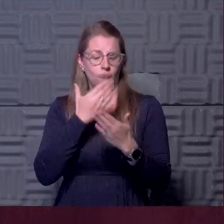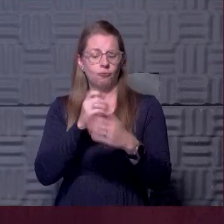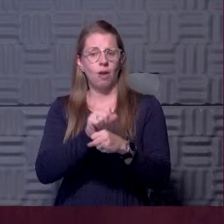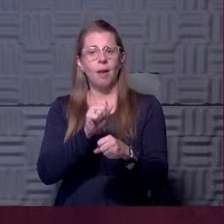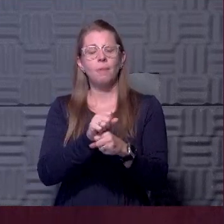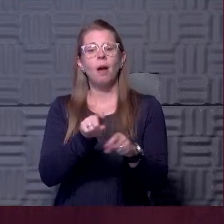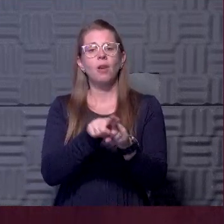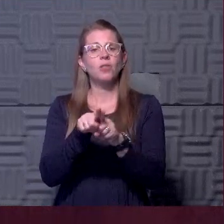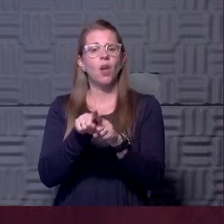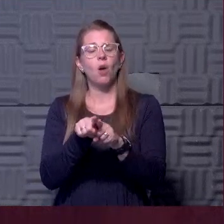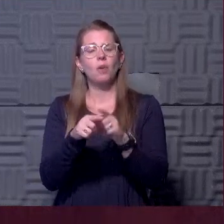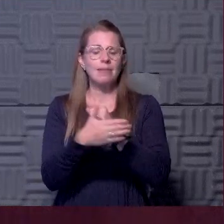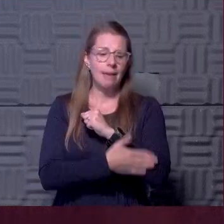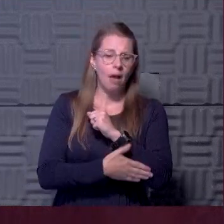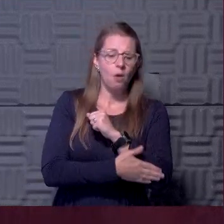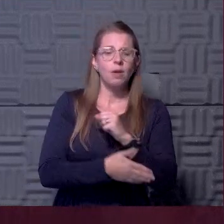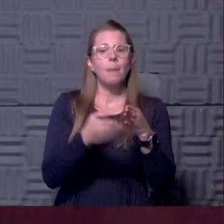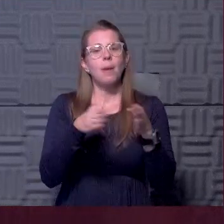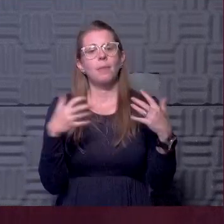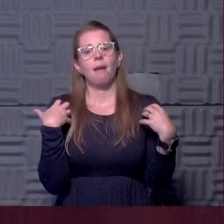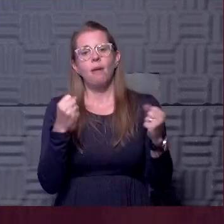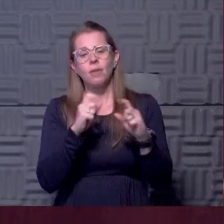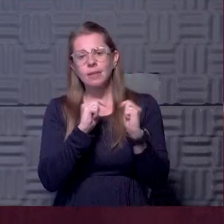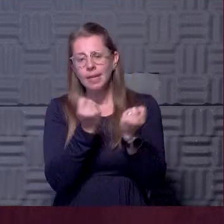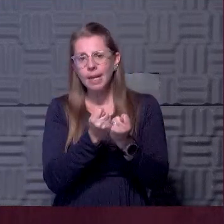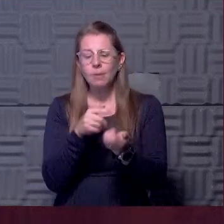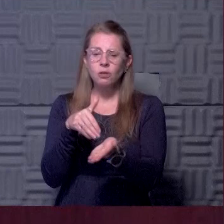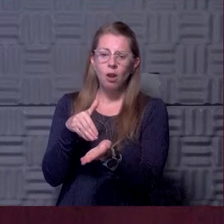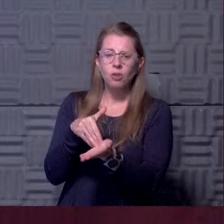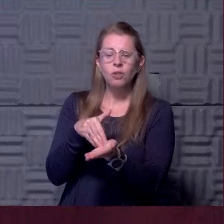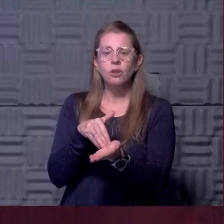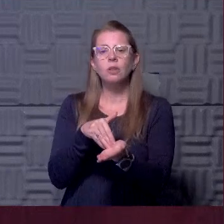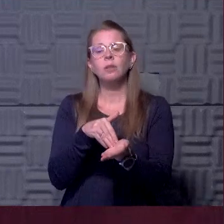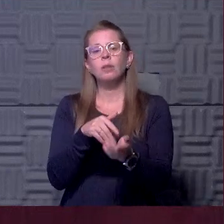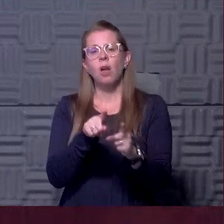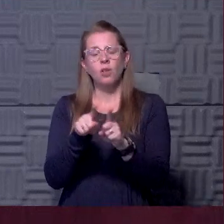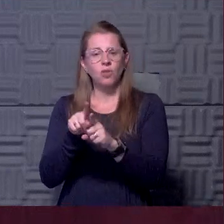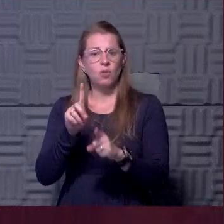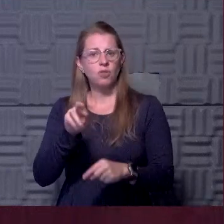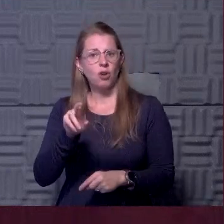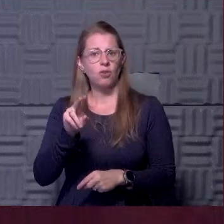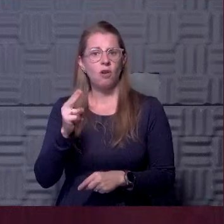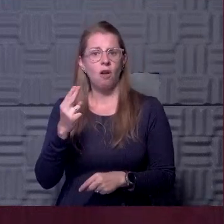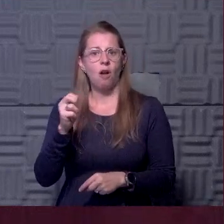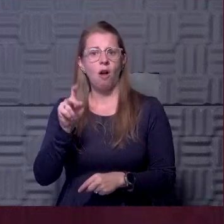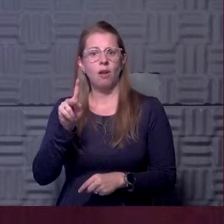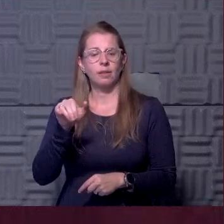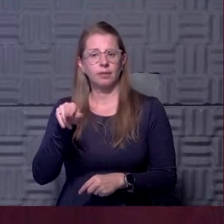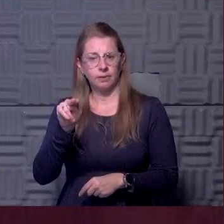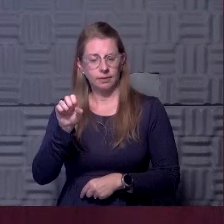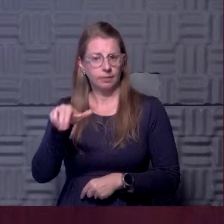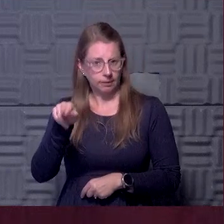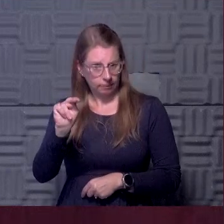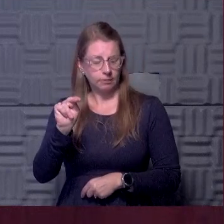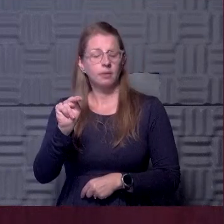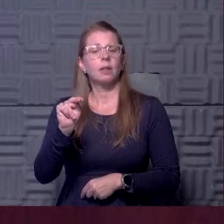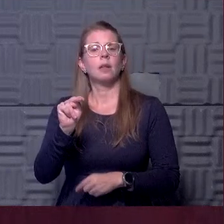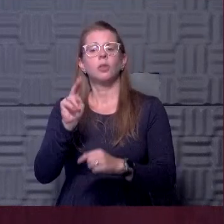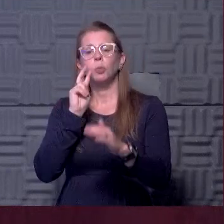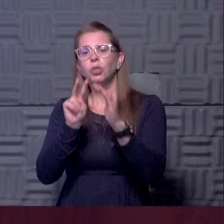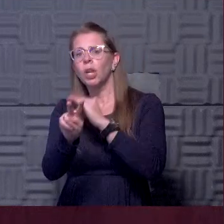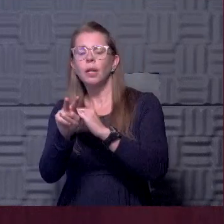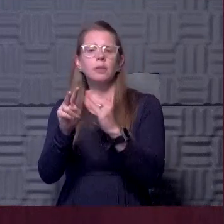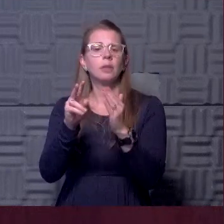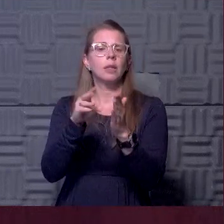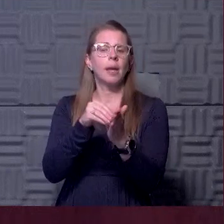population health teams in the county, a lot of physicians, yourself and Dr. Hawkinson, uh, to, uh, project what we think, um, the impact